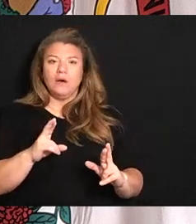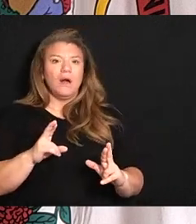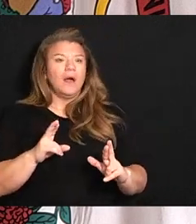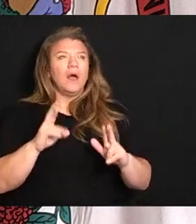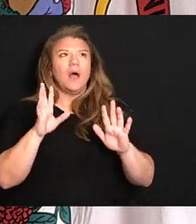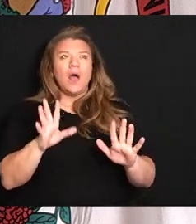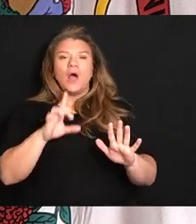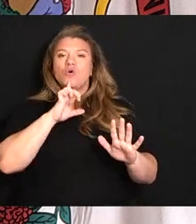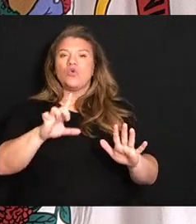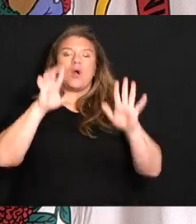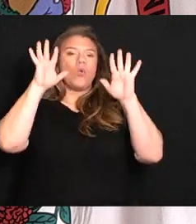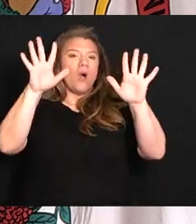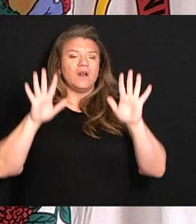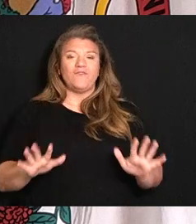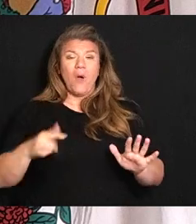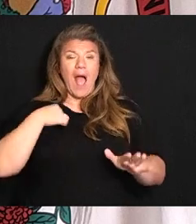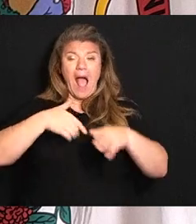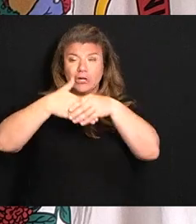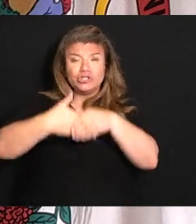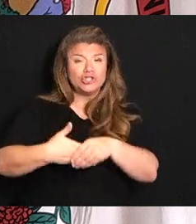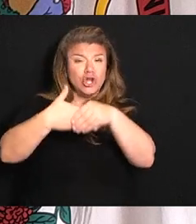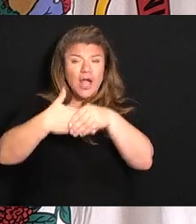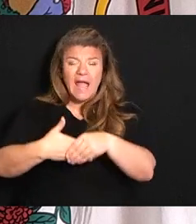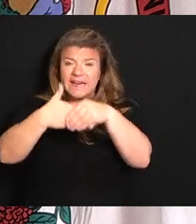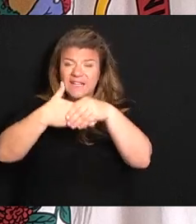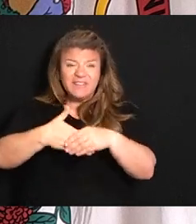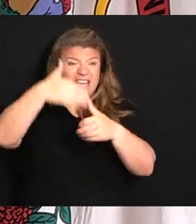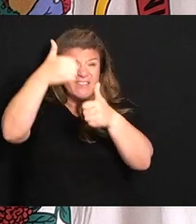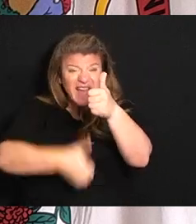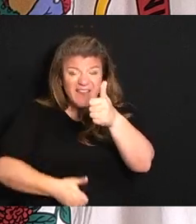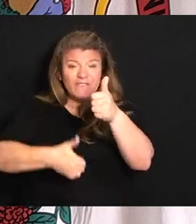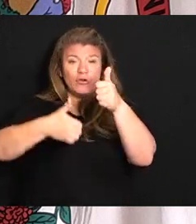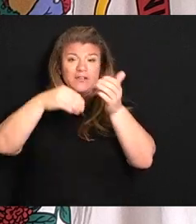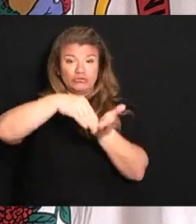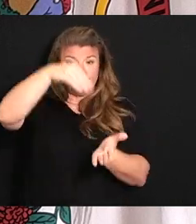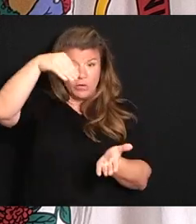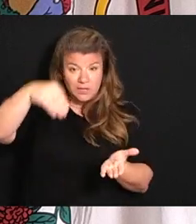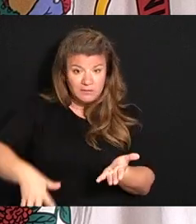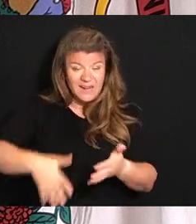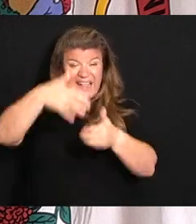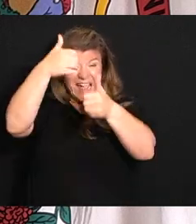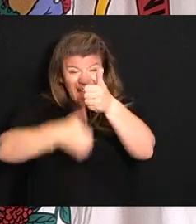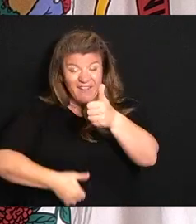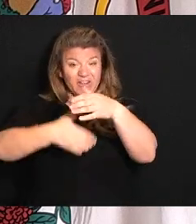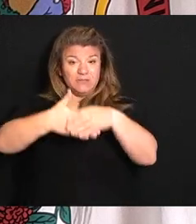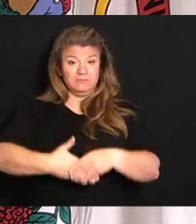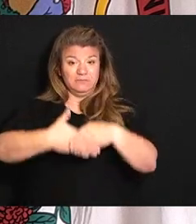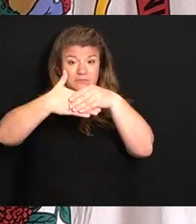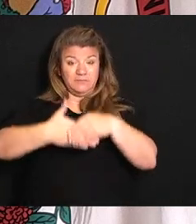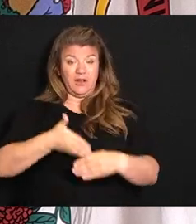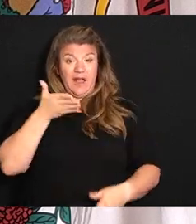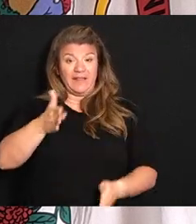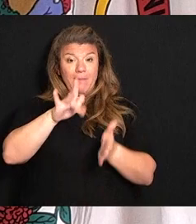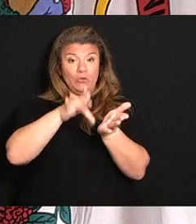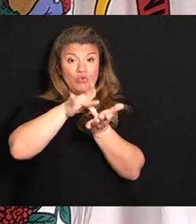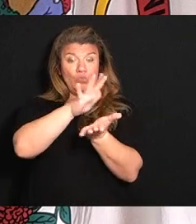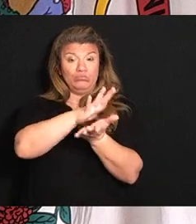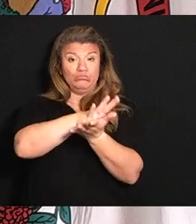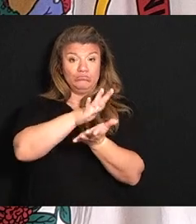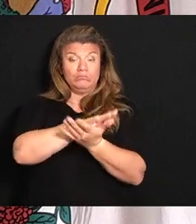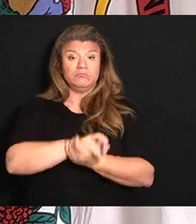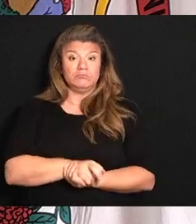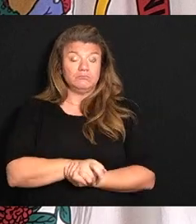absolutely wonderful. I shook the hands of every single kid, every kid at Clay Battleton and just